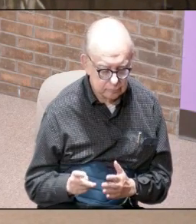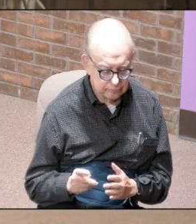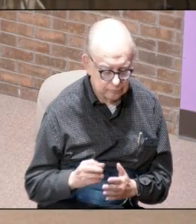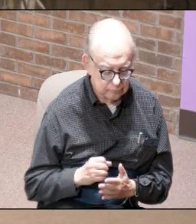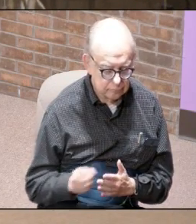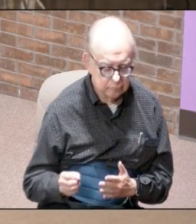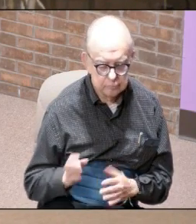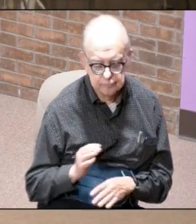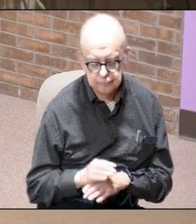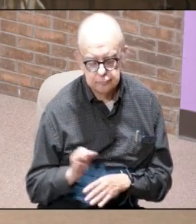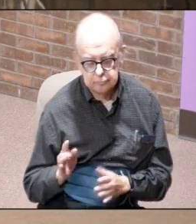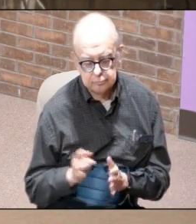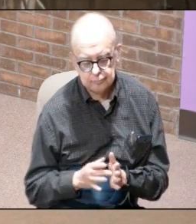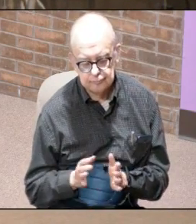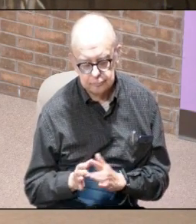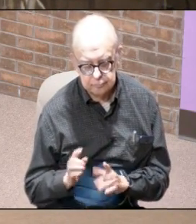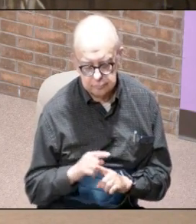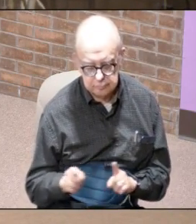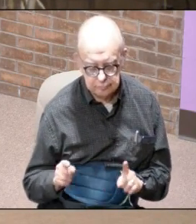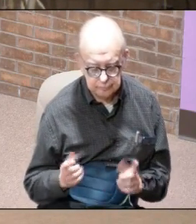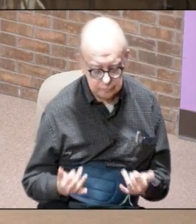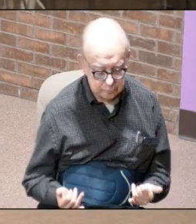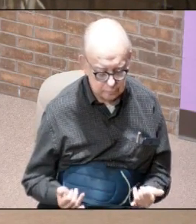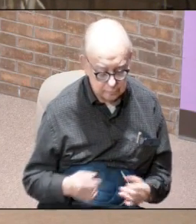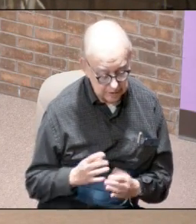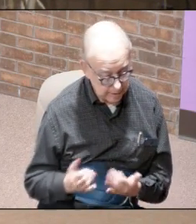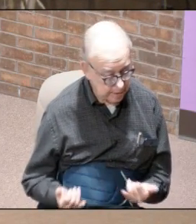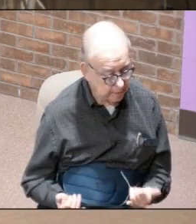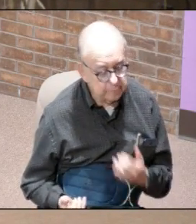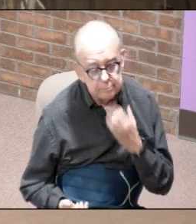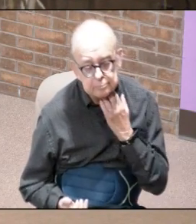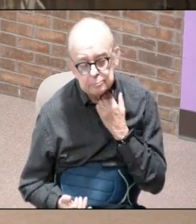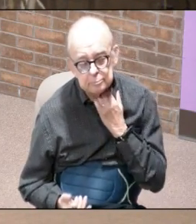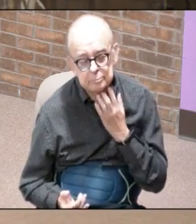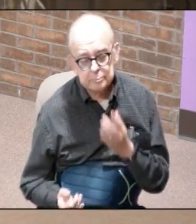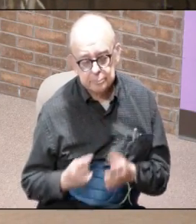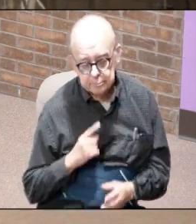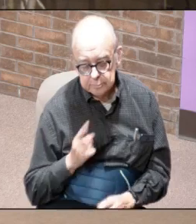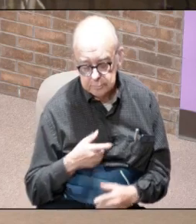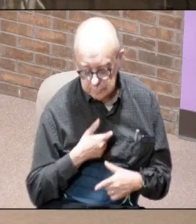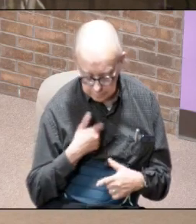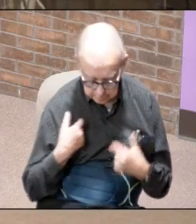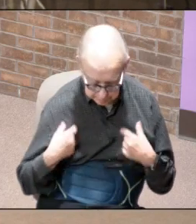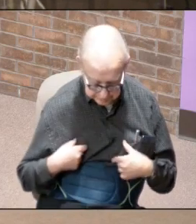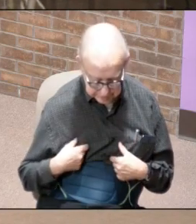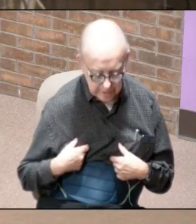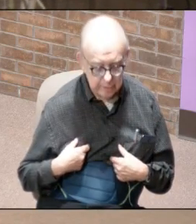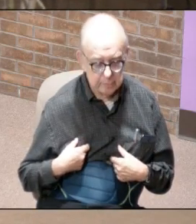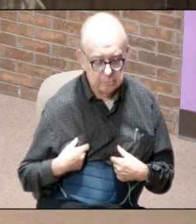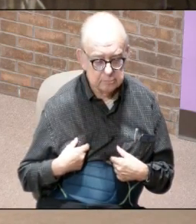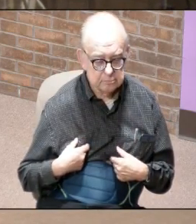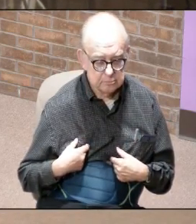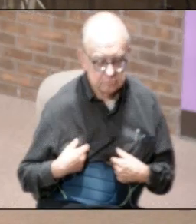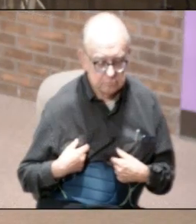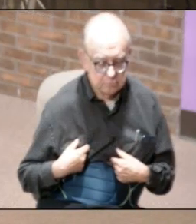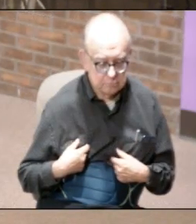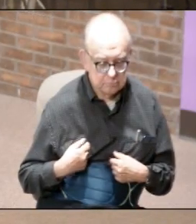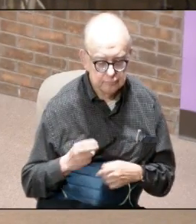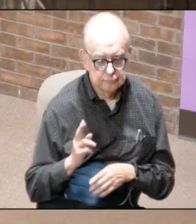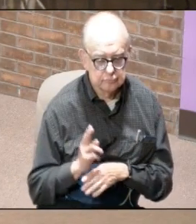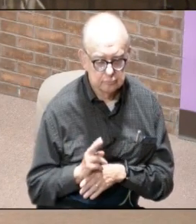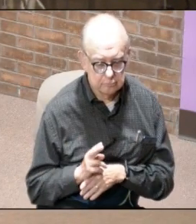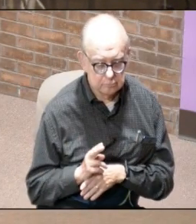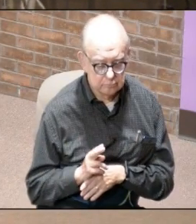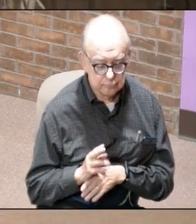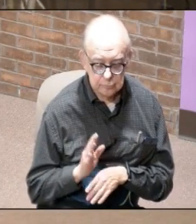ministry of Jesus but there's a difference about this his sash it says he wore